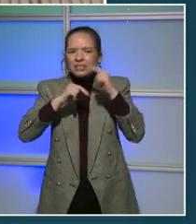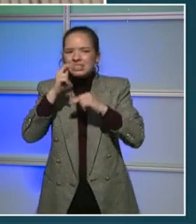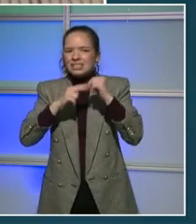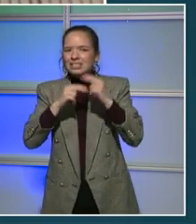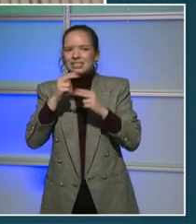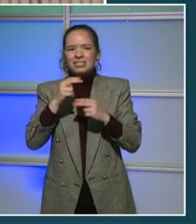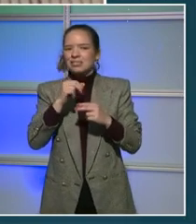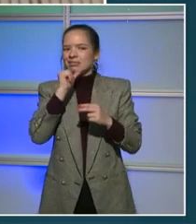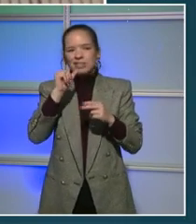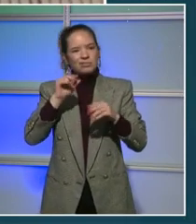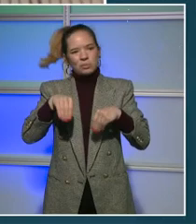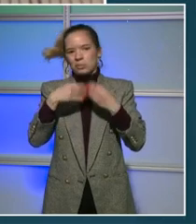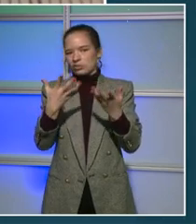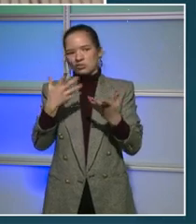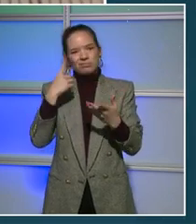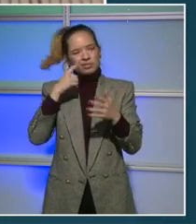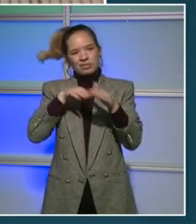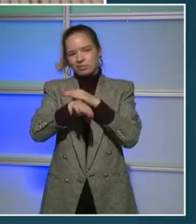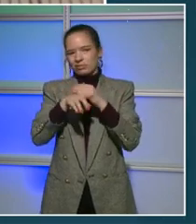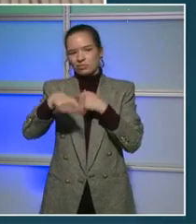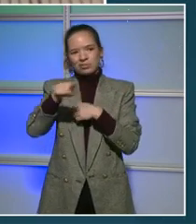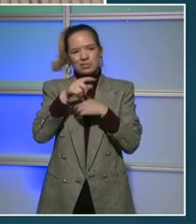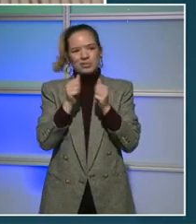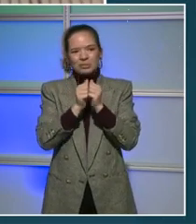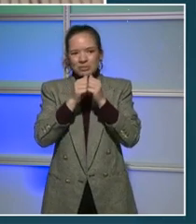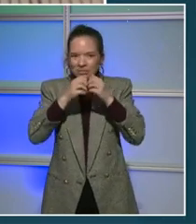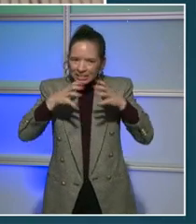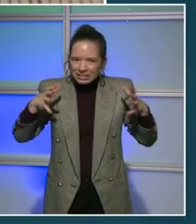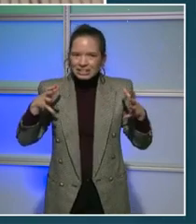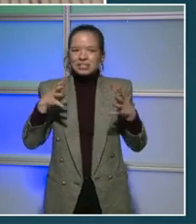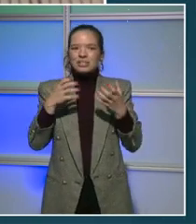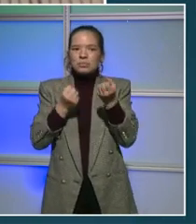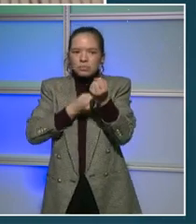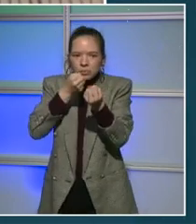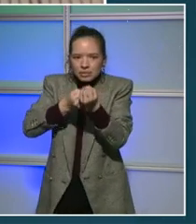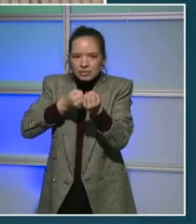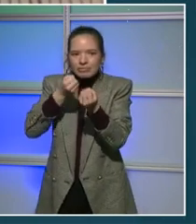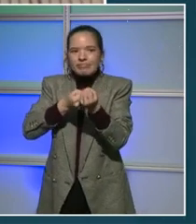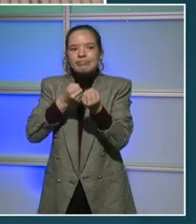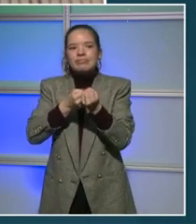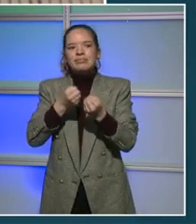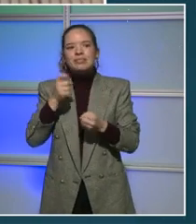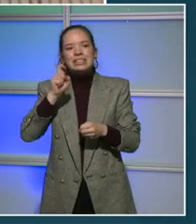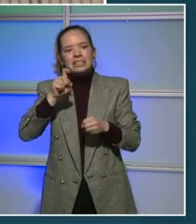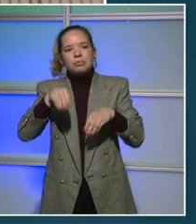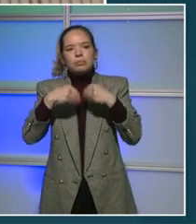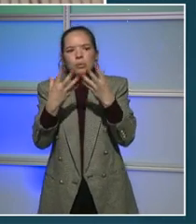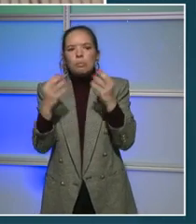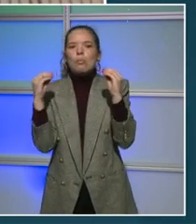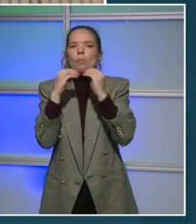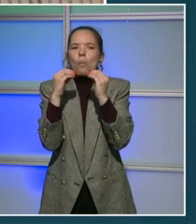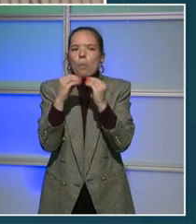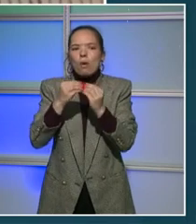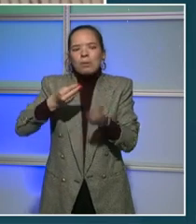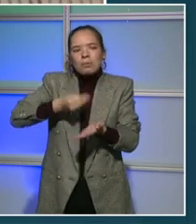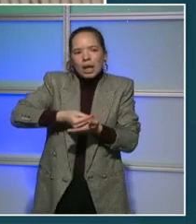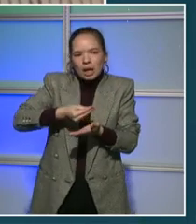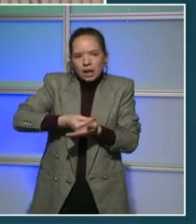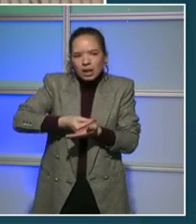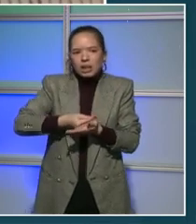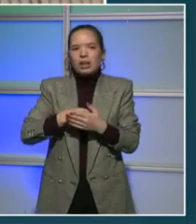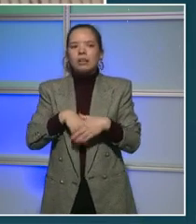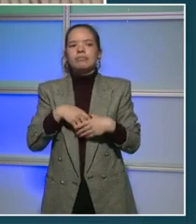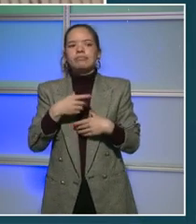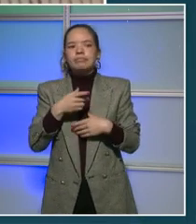that housing program need to expand and they should have a little budget to kind of issue out microloans